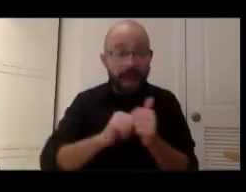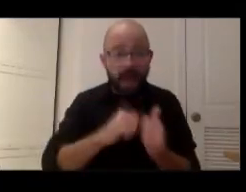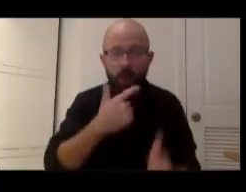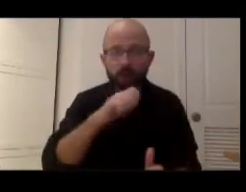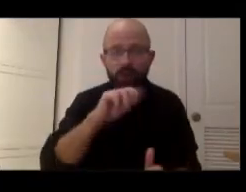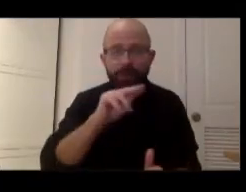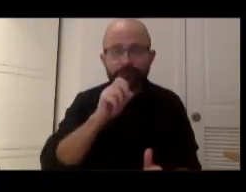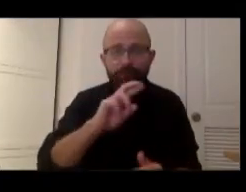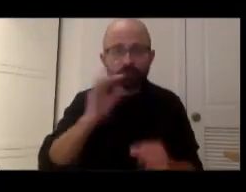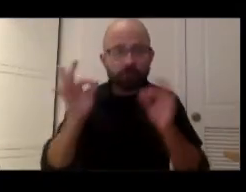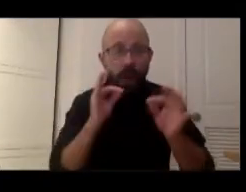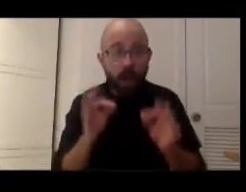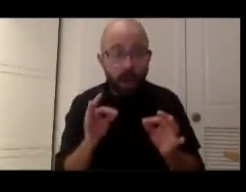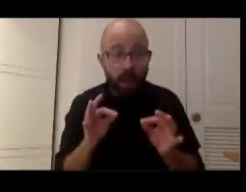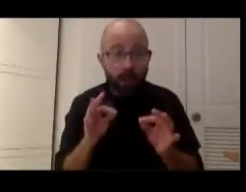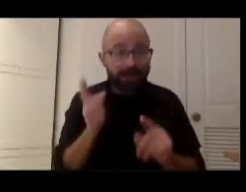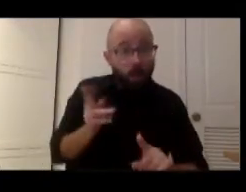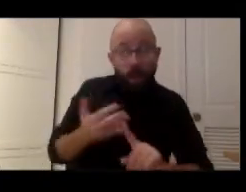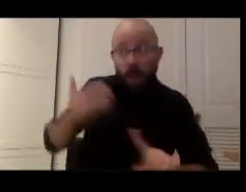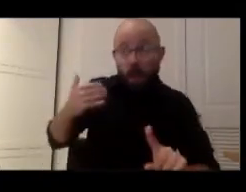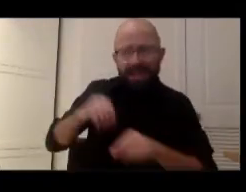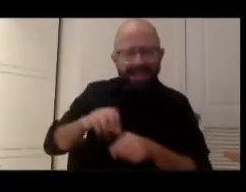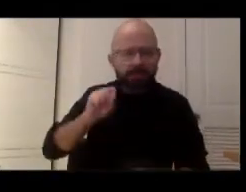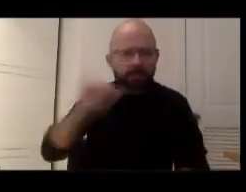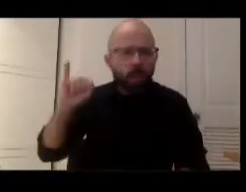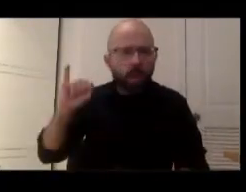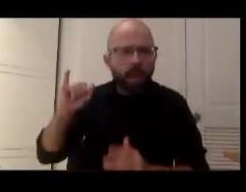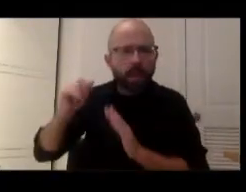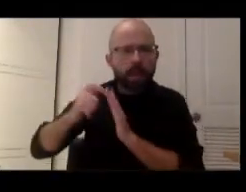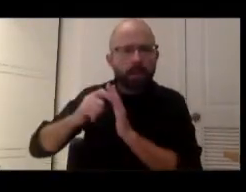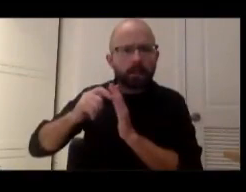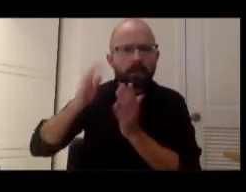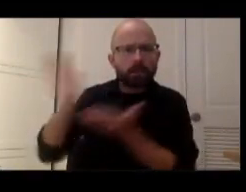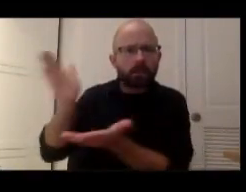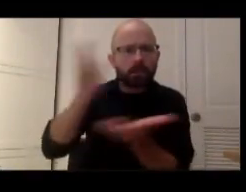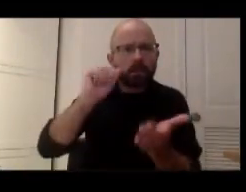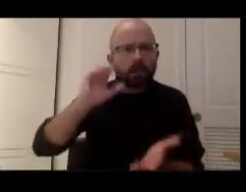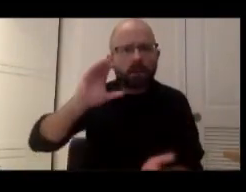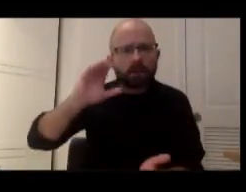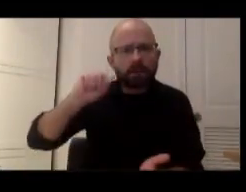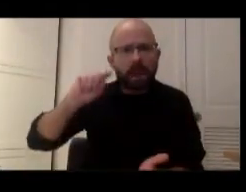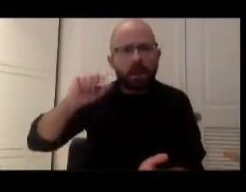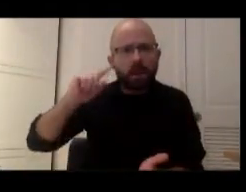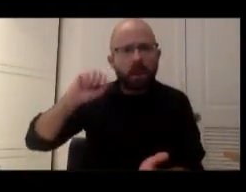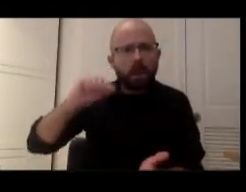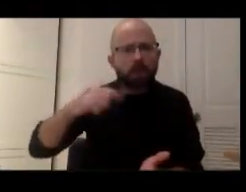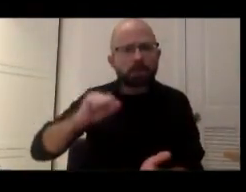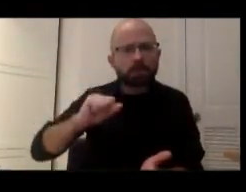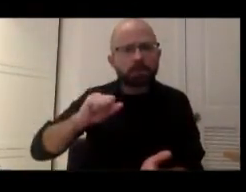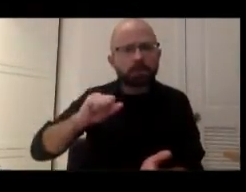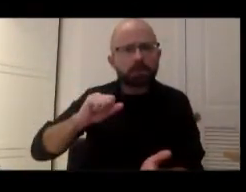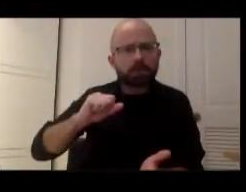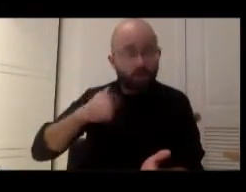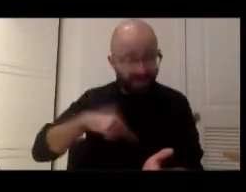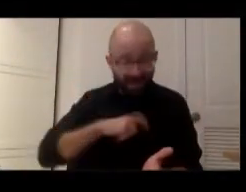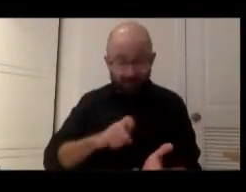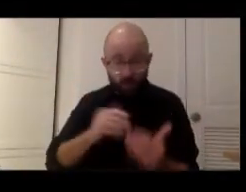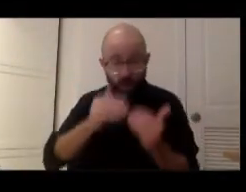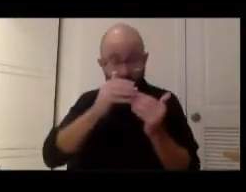in Smithsonian catalogs. So we have to look backwards go fix that so that we can move forward